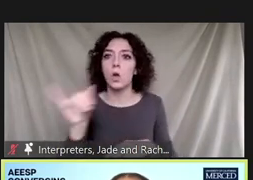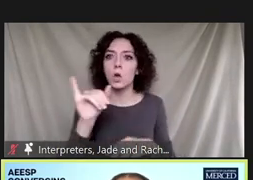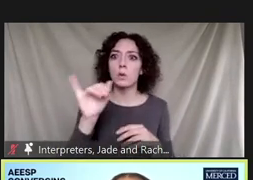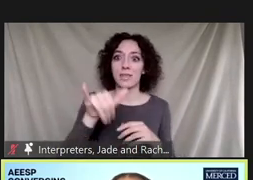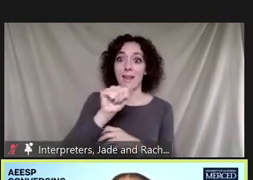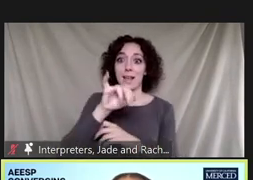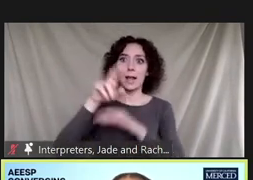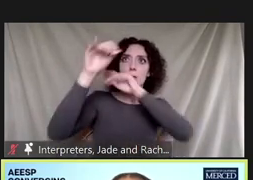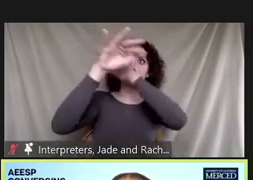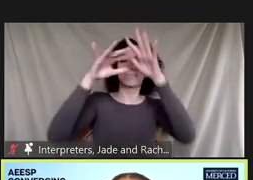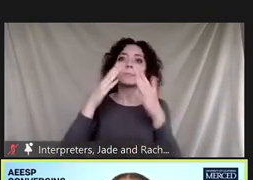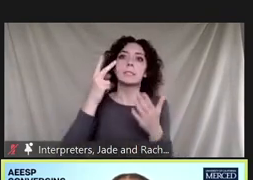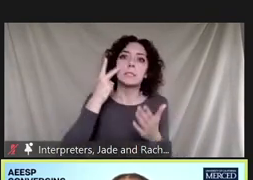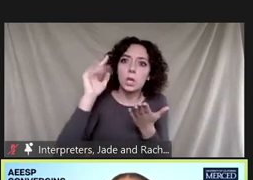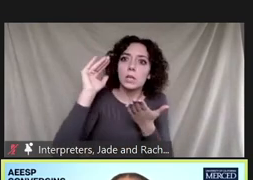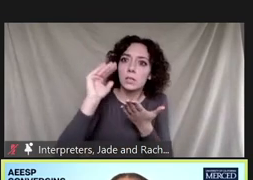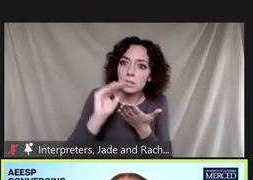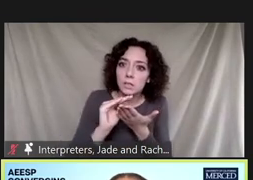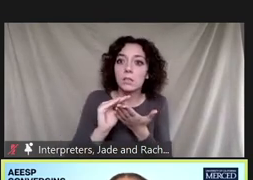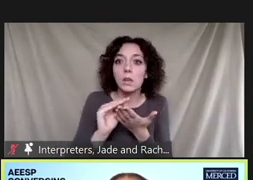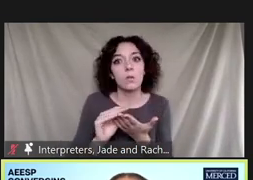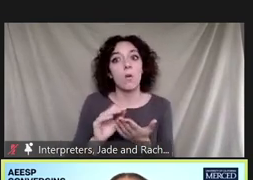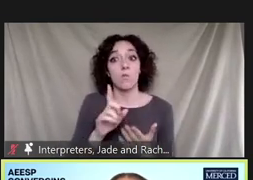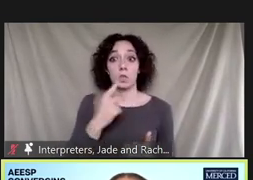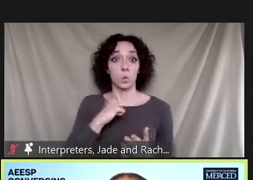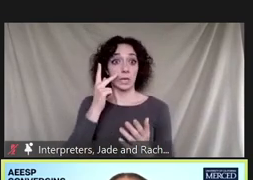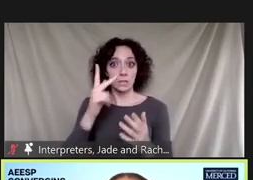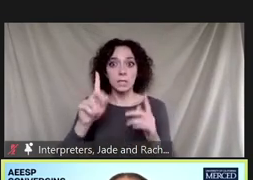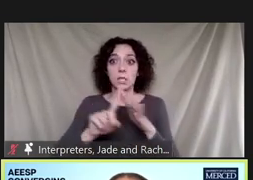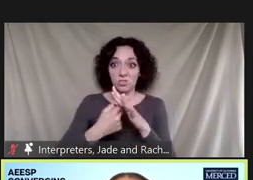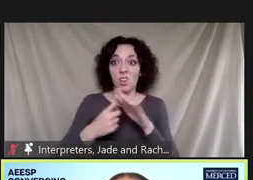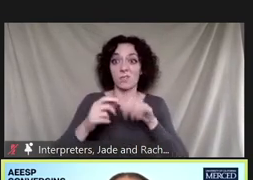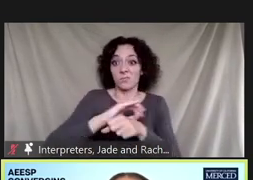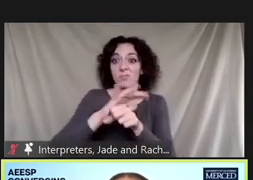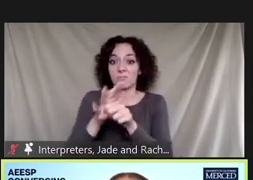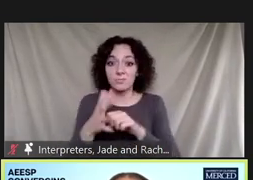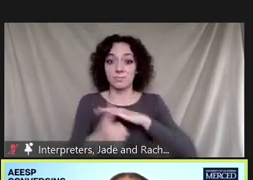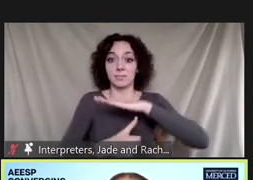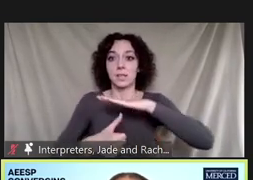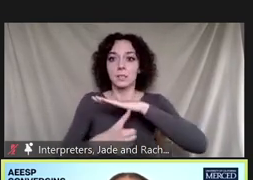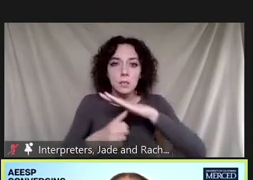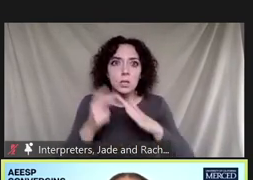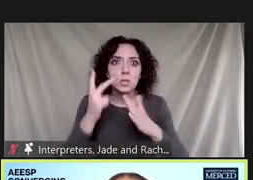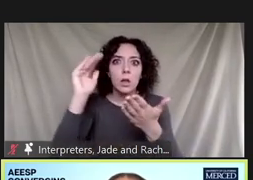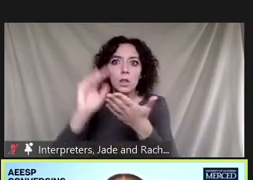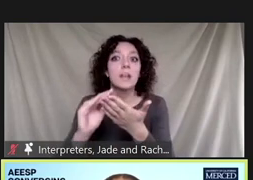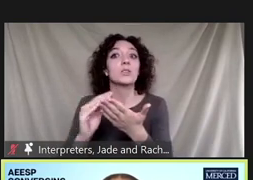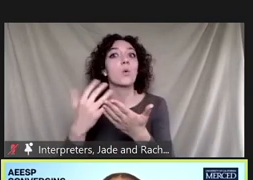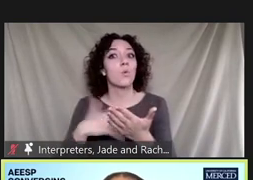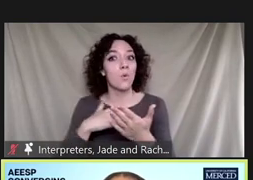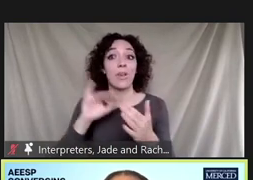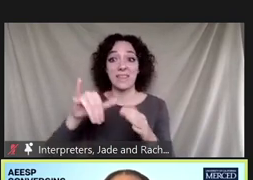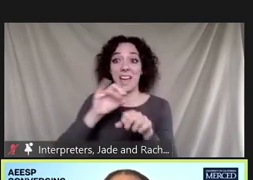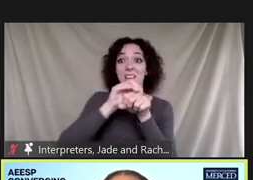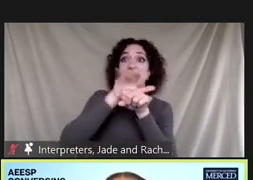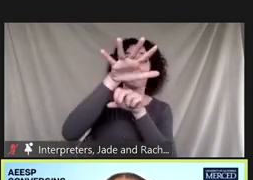highlighted the stark reality and the effects pollution and waste have on environment due to human activity today i want to talk